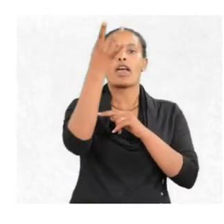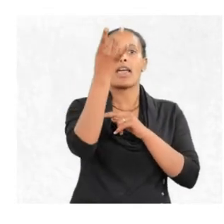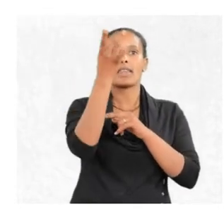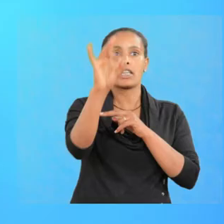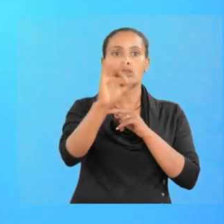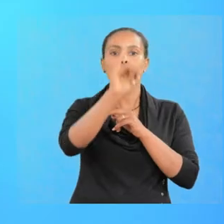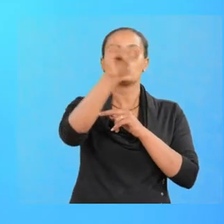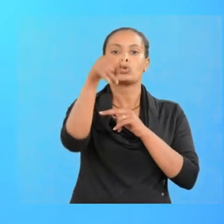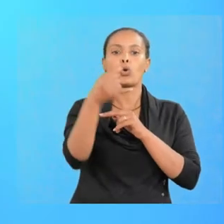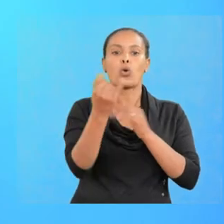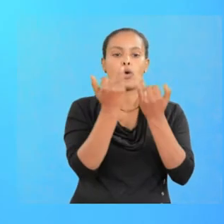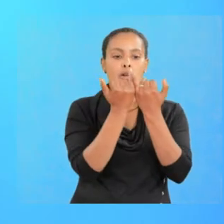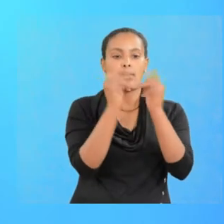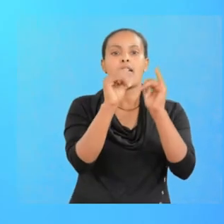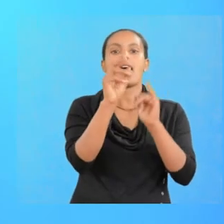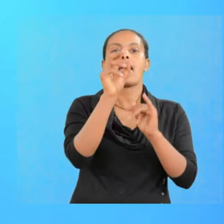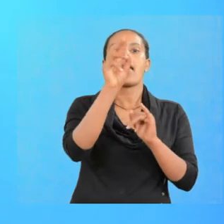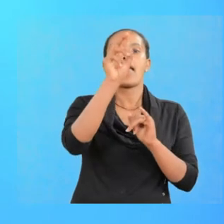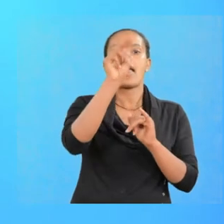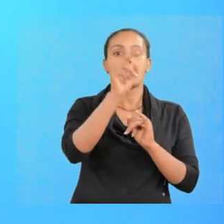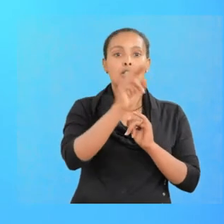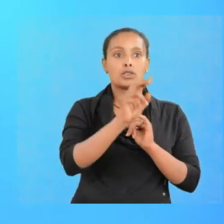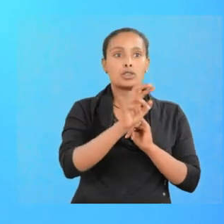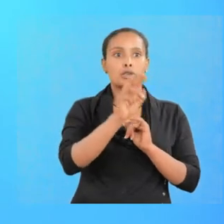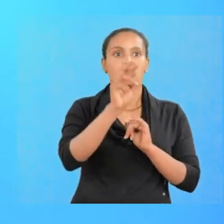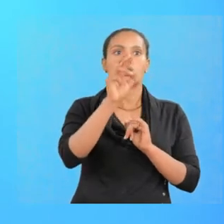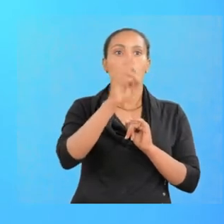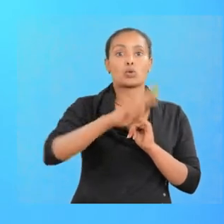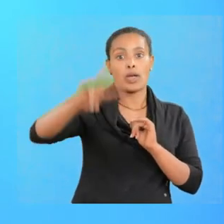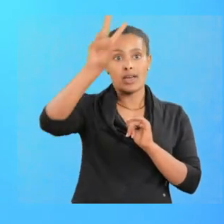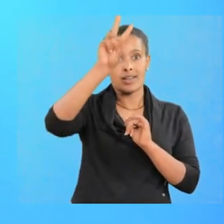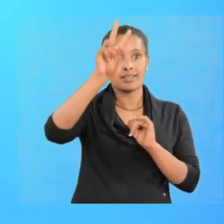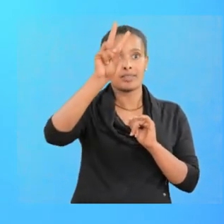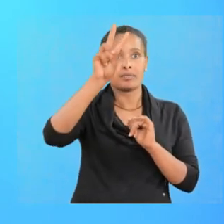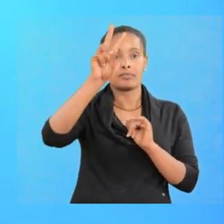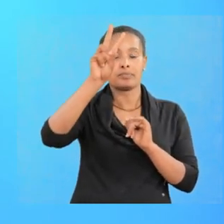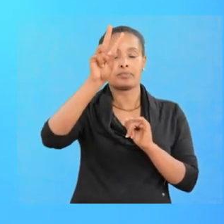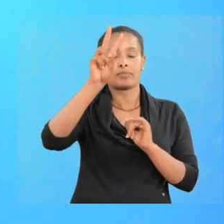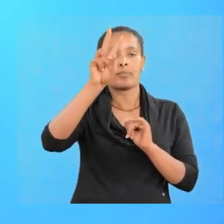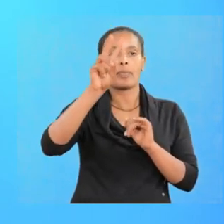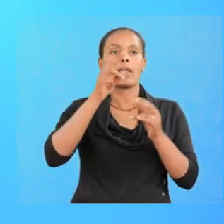divided by N square, which is three square, which